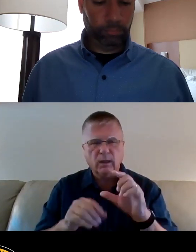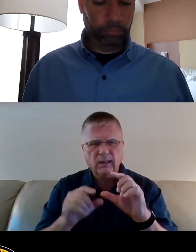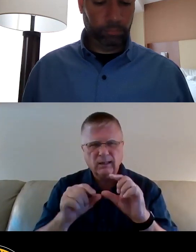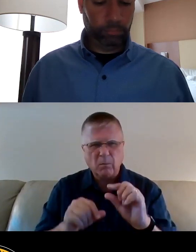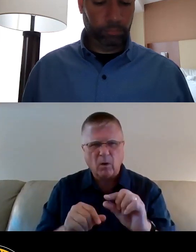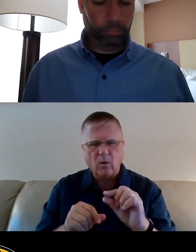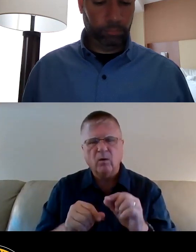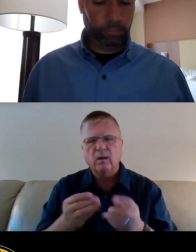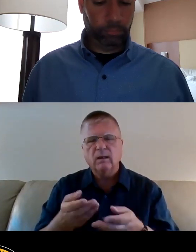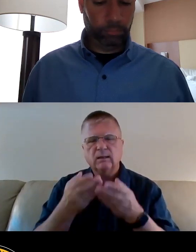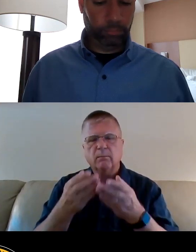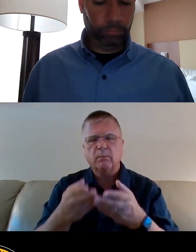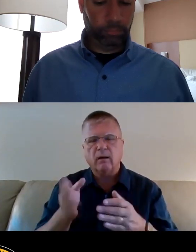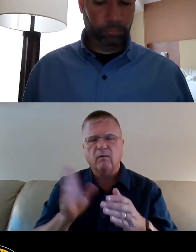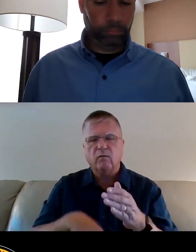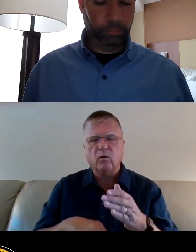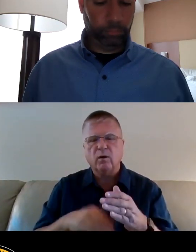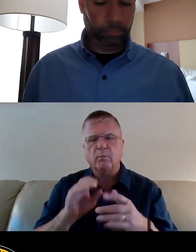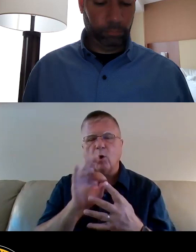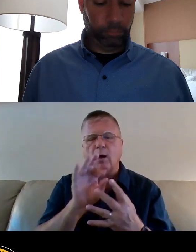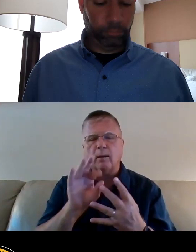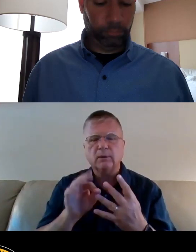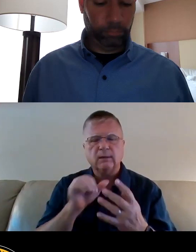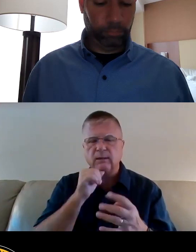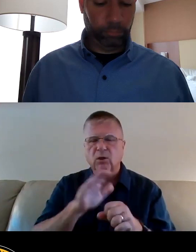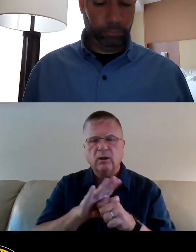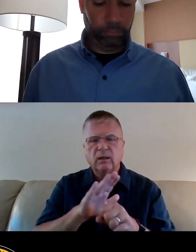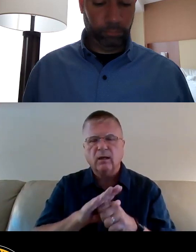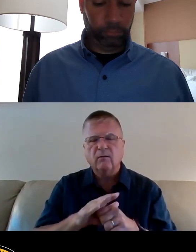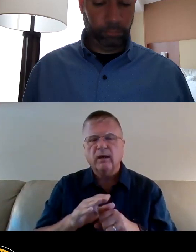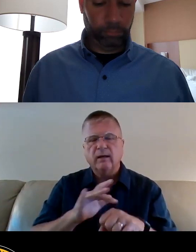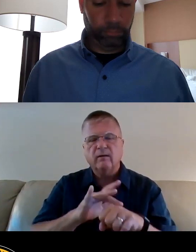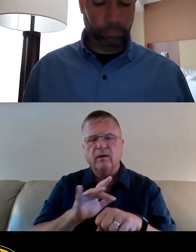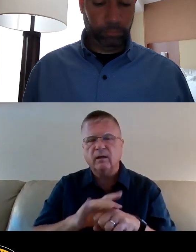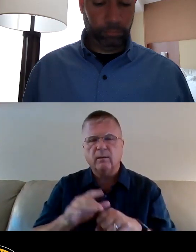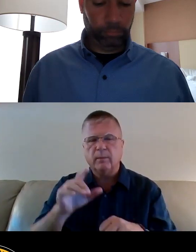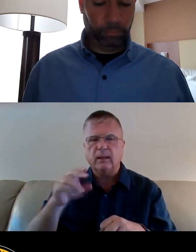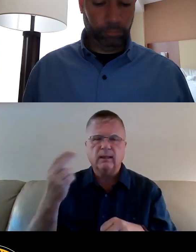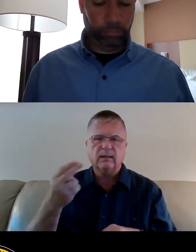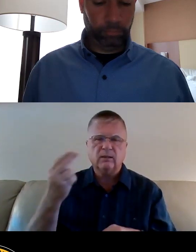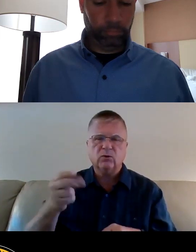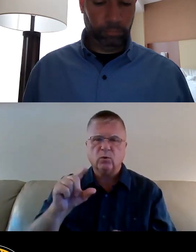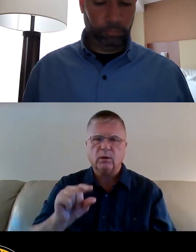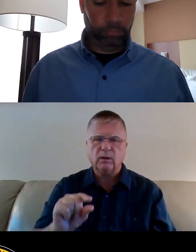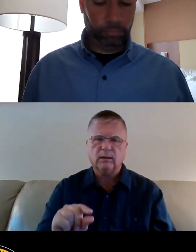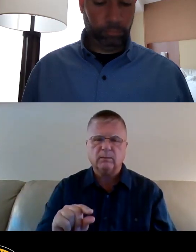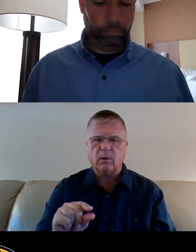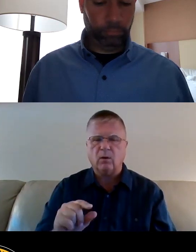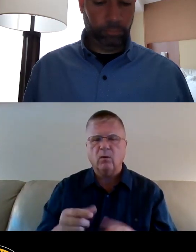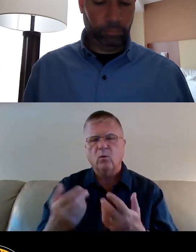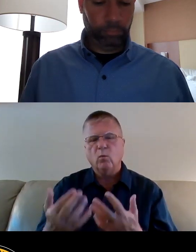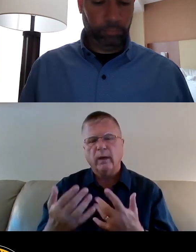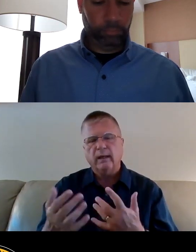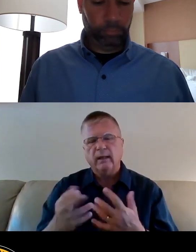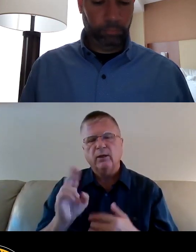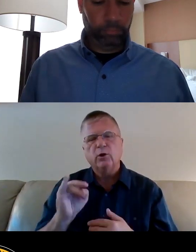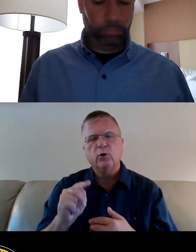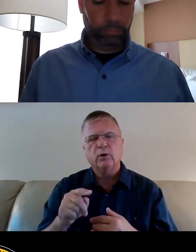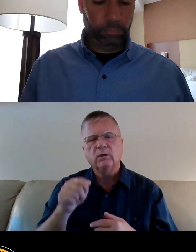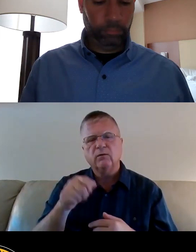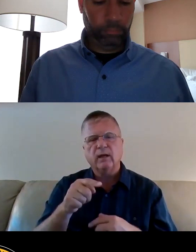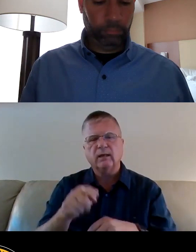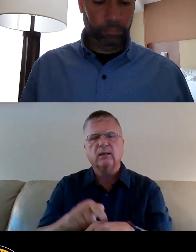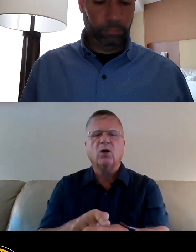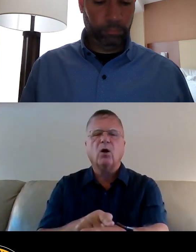options is insufficient and the availability is at historic low. Waiting lists for existing affordable units are very long. Even